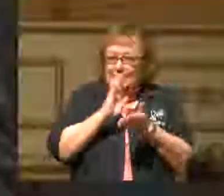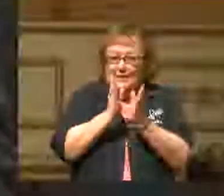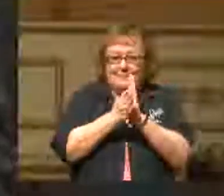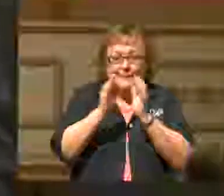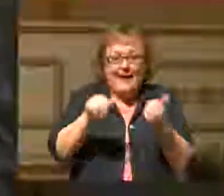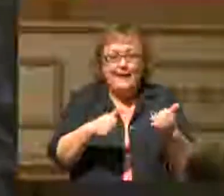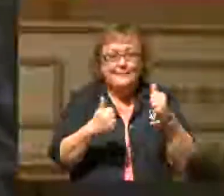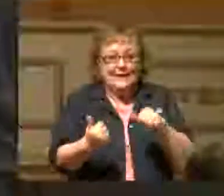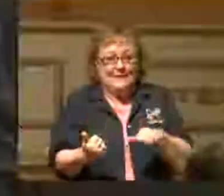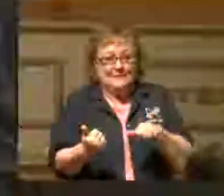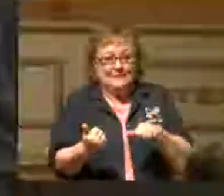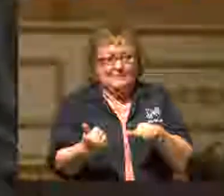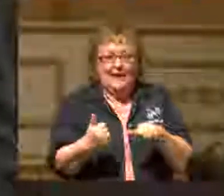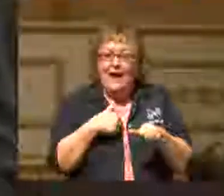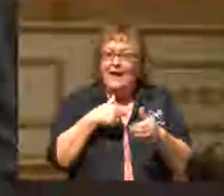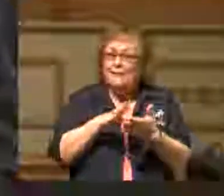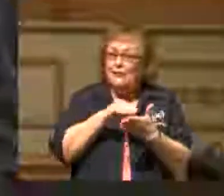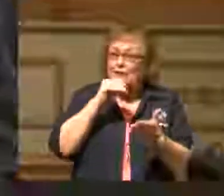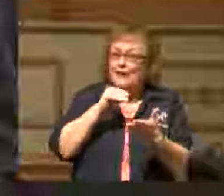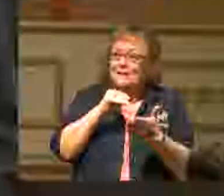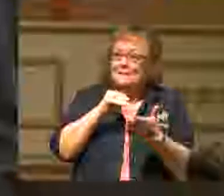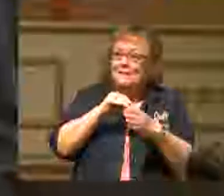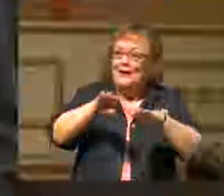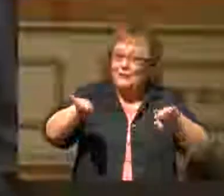I learned how to swim.